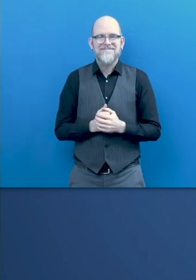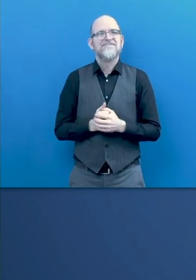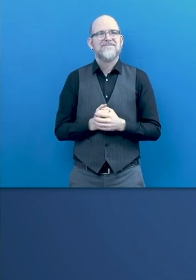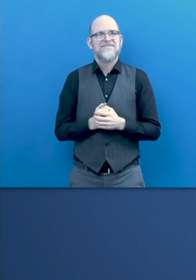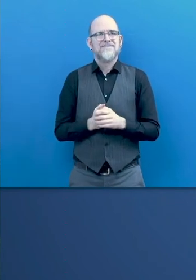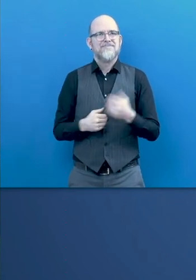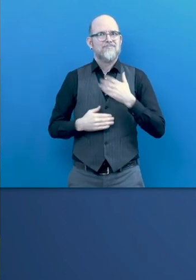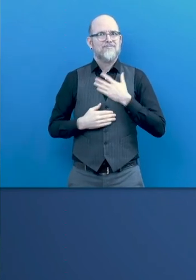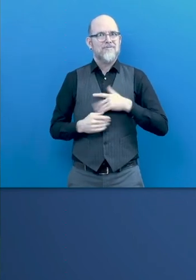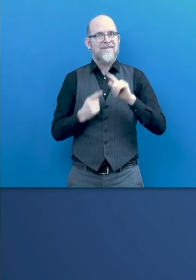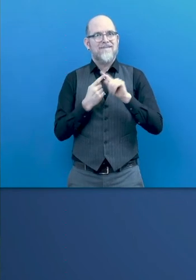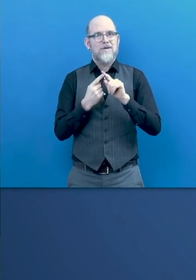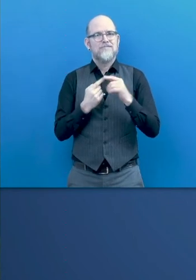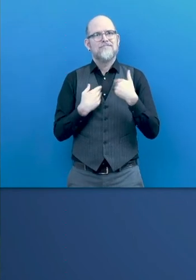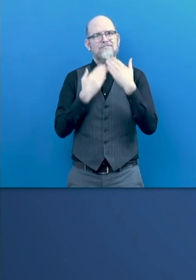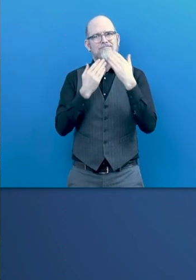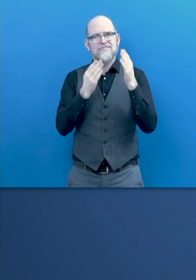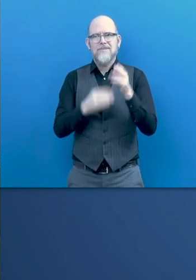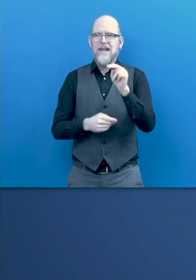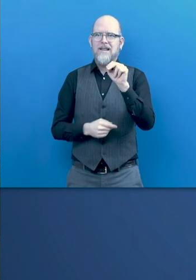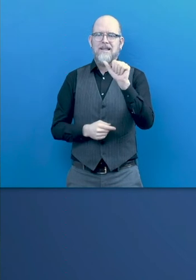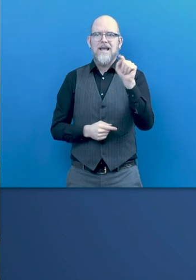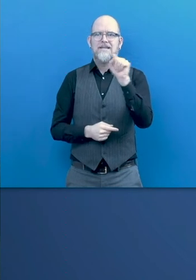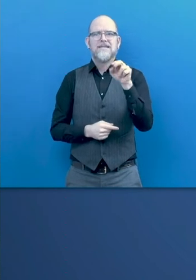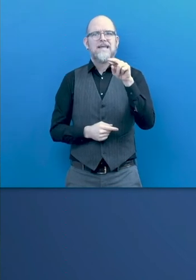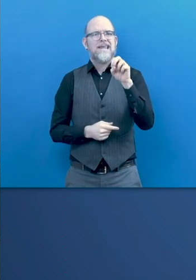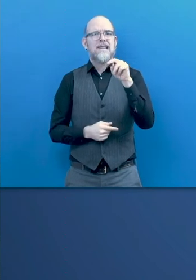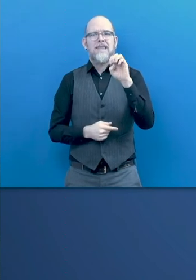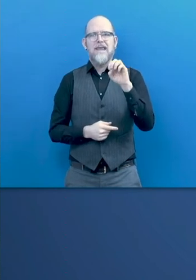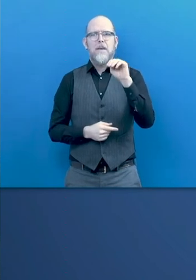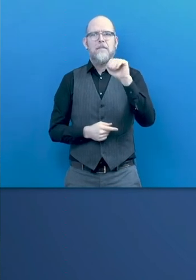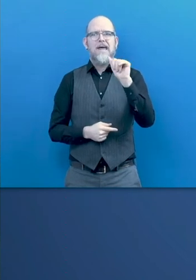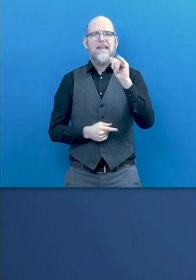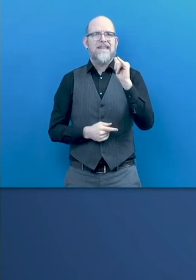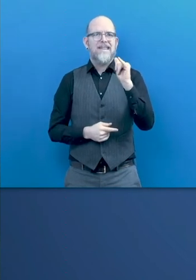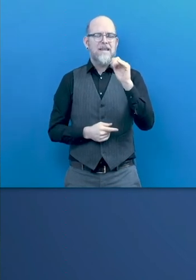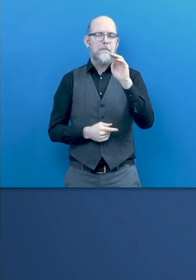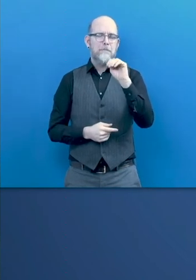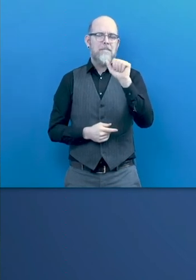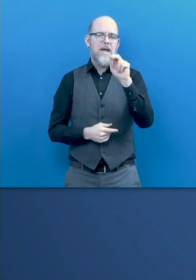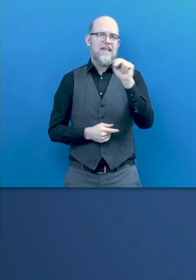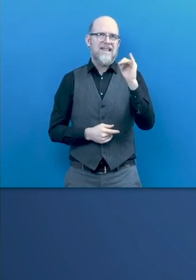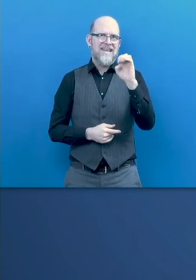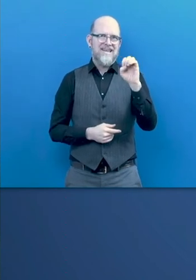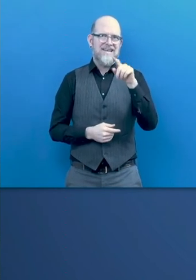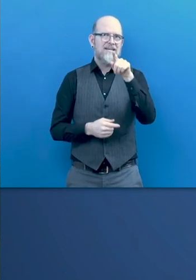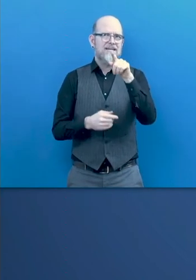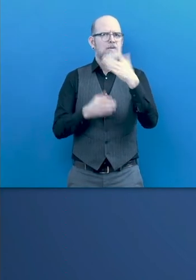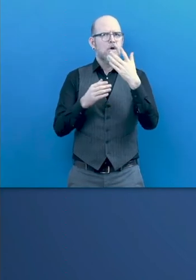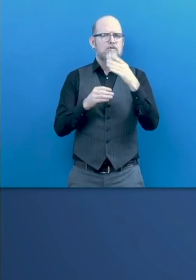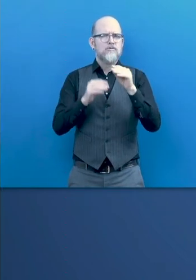Thank you very much, Nazreen Mani, Executive Director of the Global Apprenticeship Network,